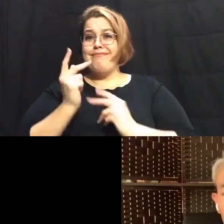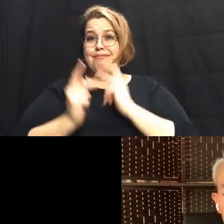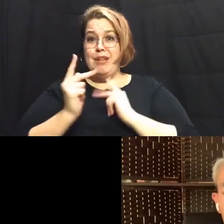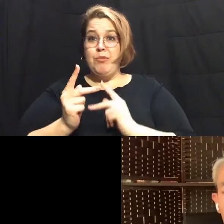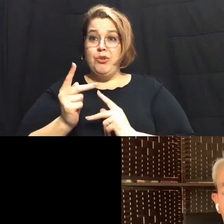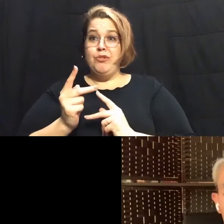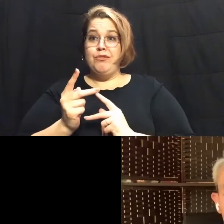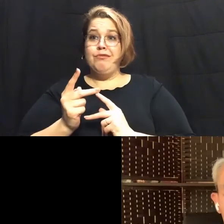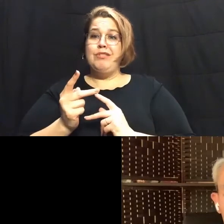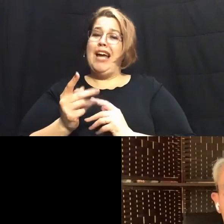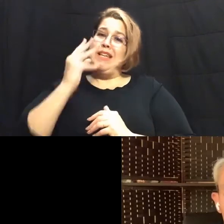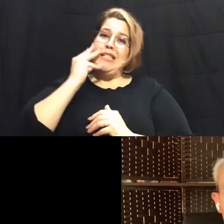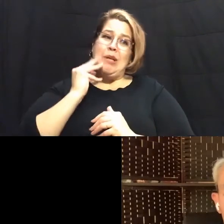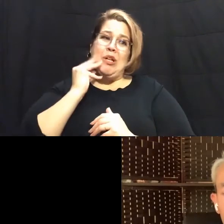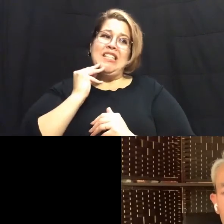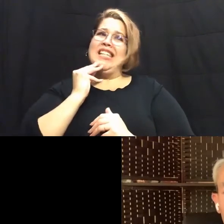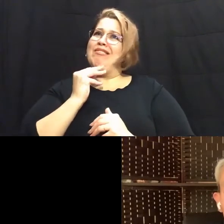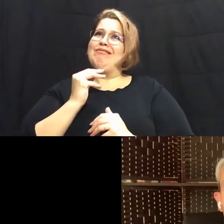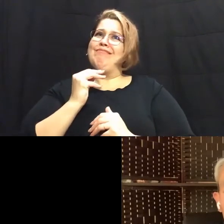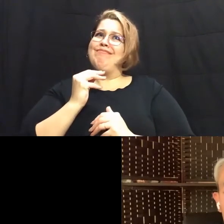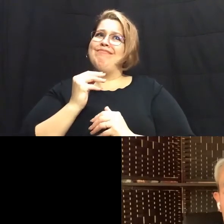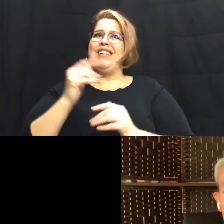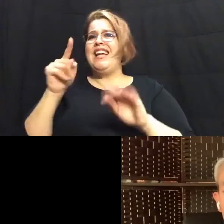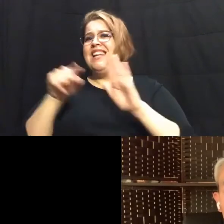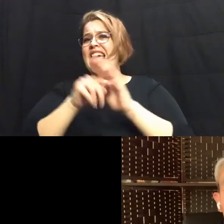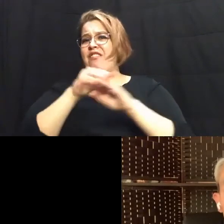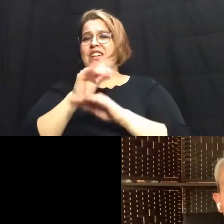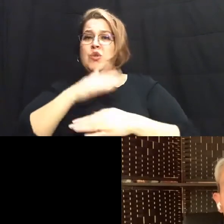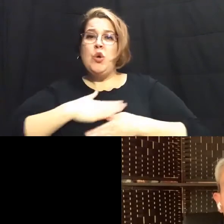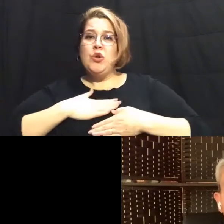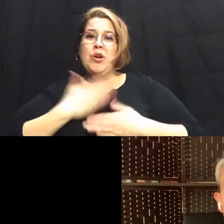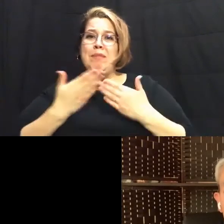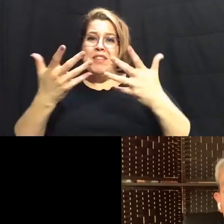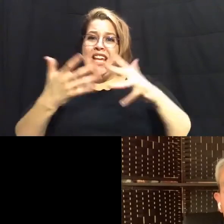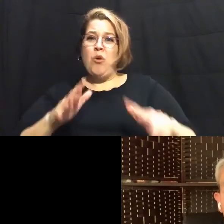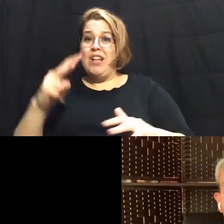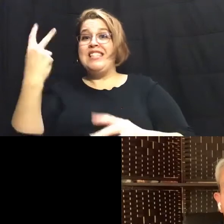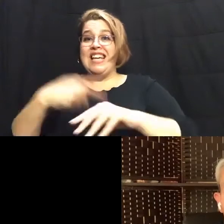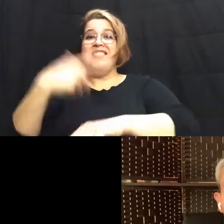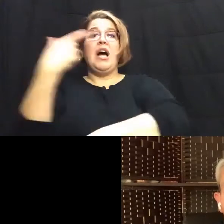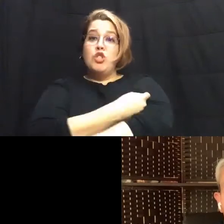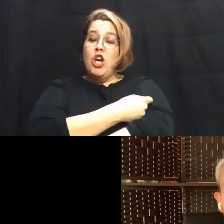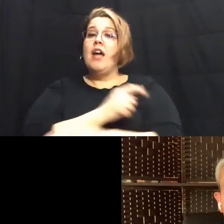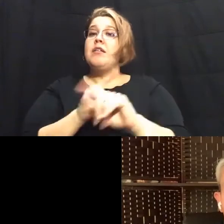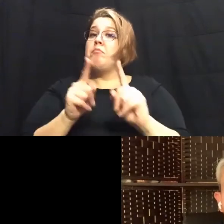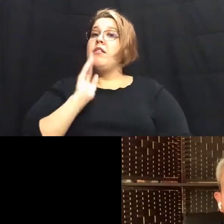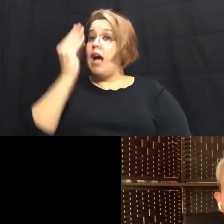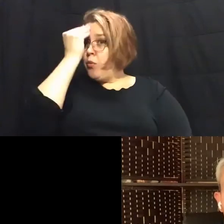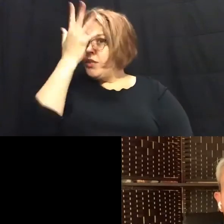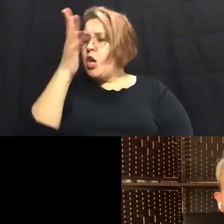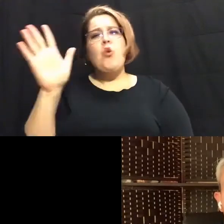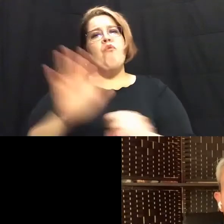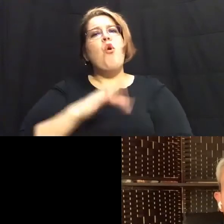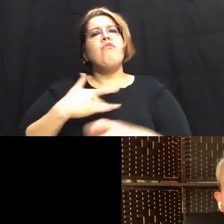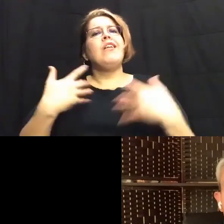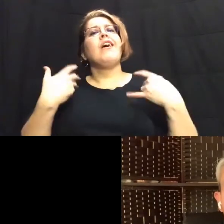that are inconvenient and perhaps um they don't want to take the vaccine again but i can tell you um with with full confidence that